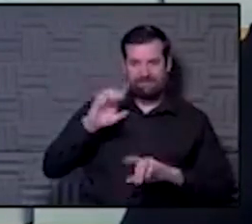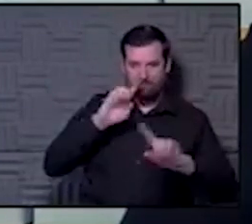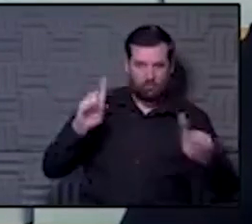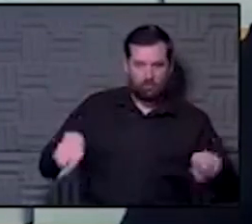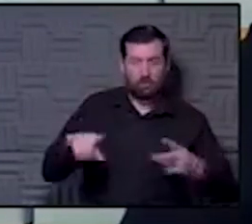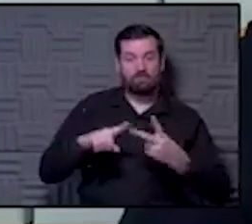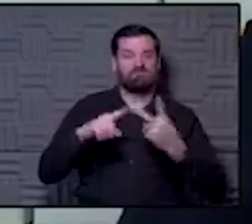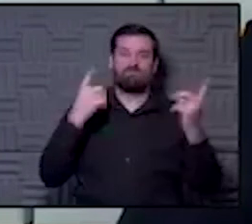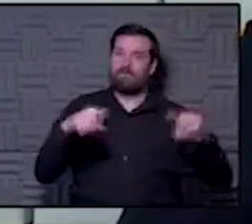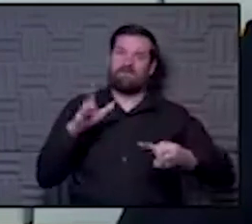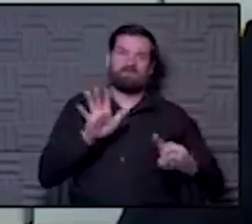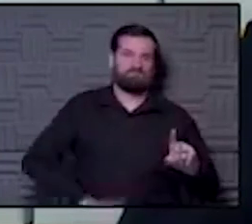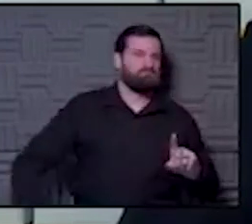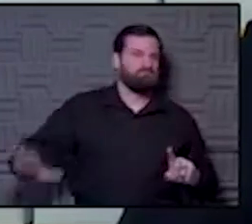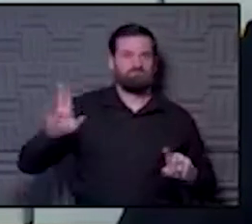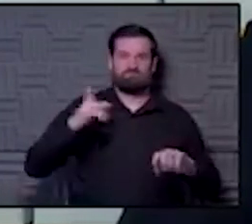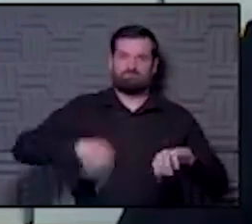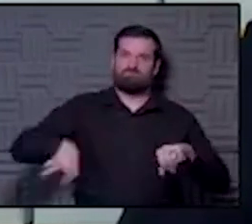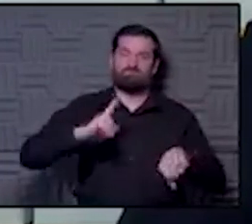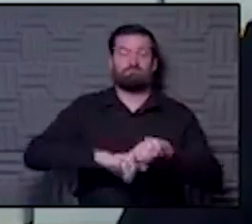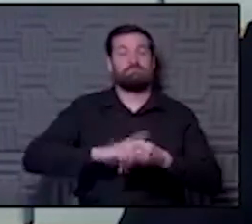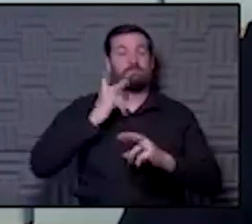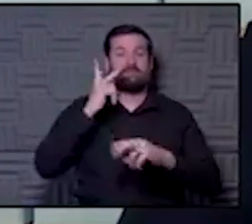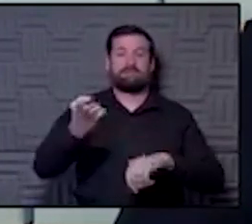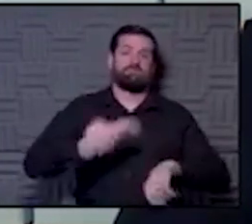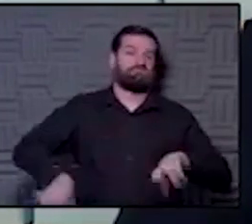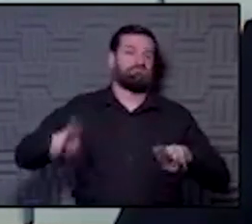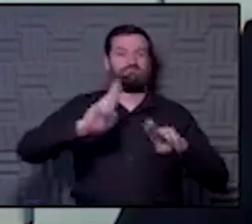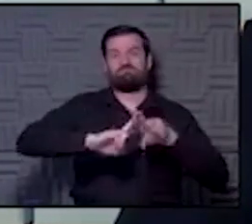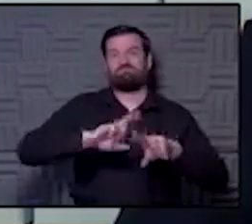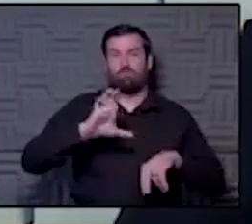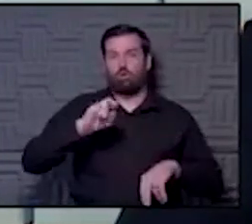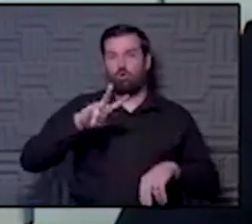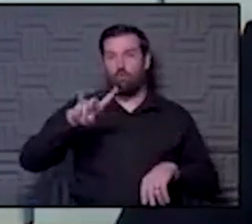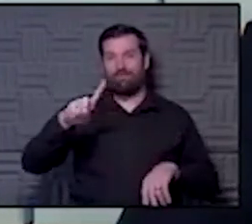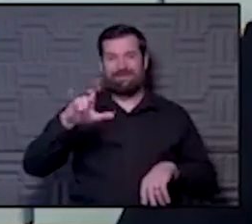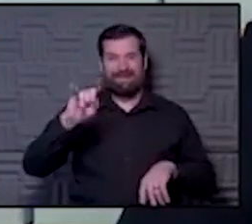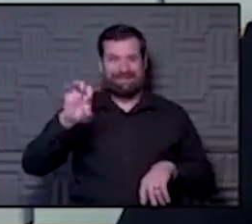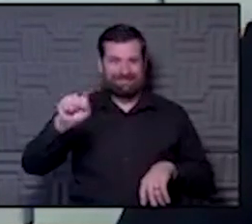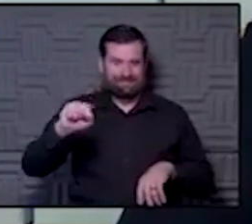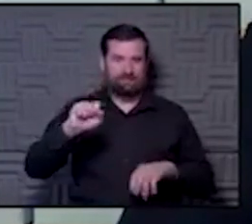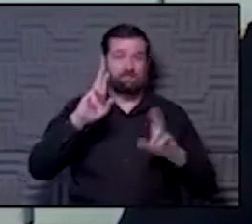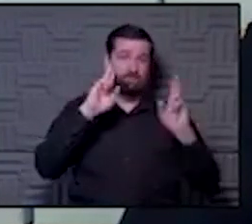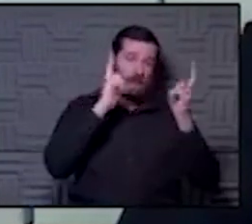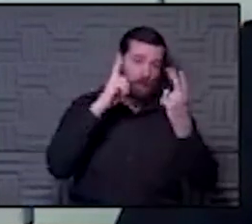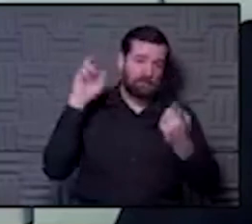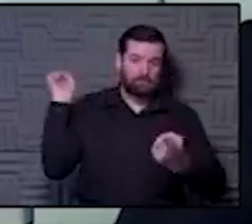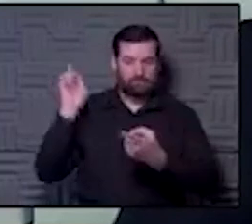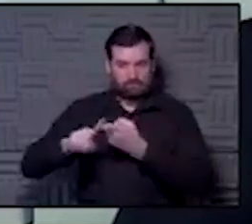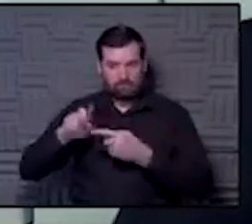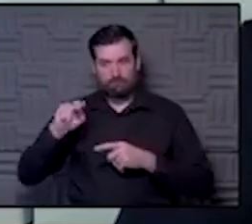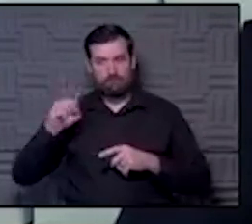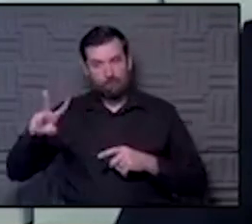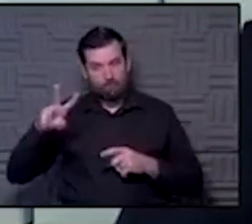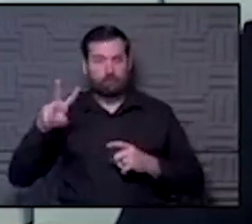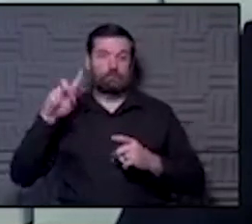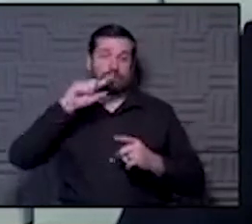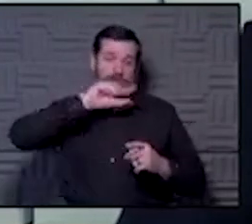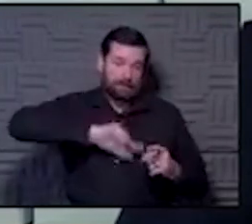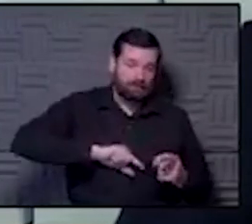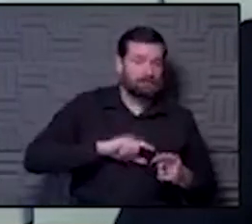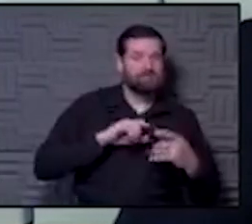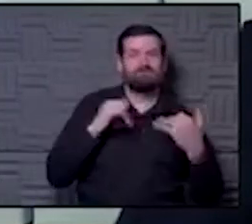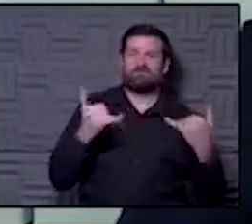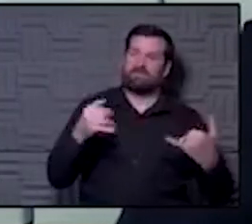nationwide. We saw an increase in COVID cases starting around Halloween through November and through Thanksgiving and even into